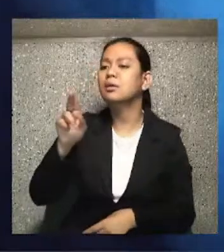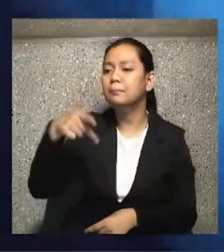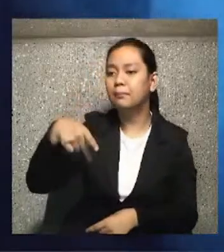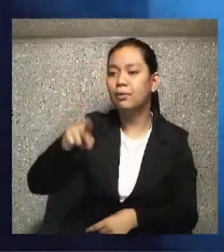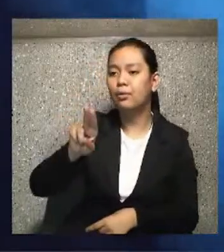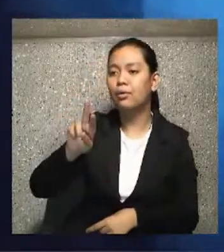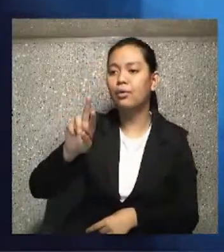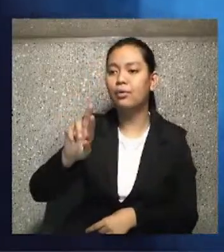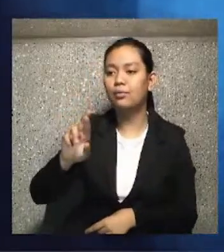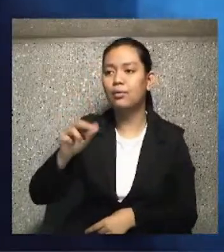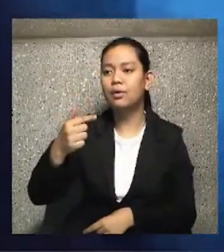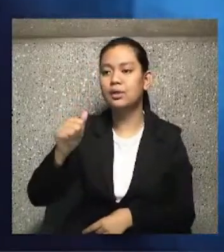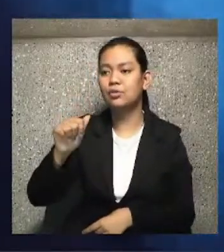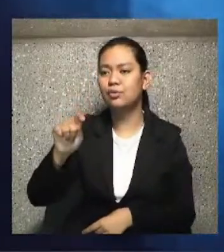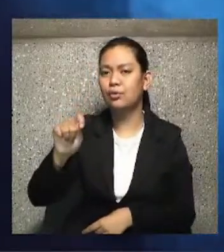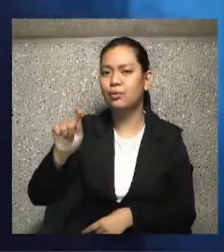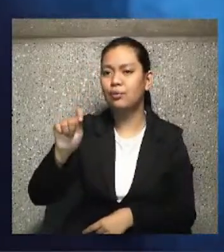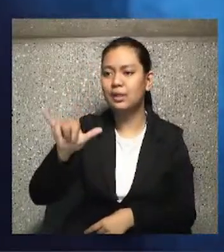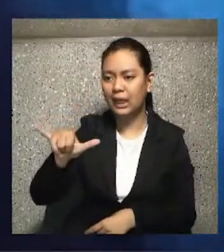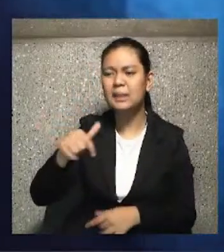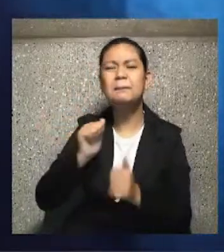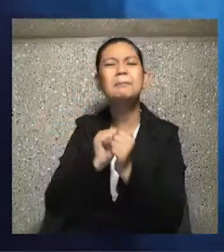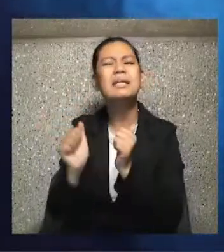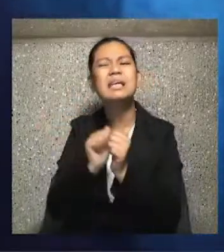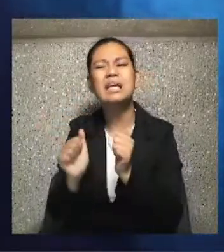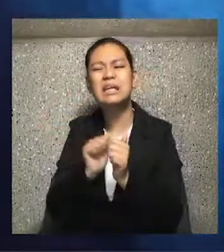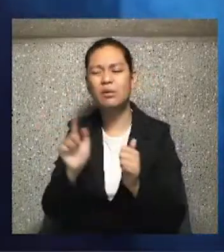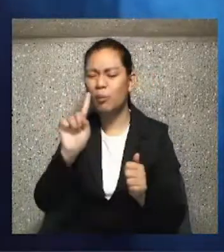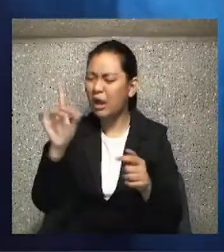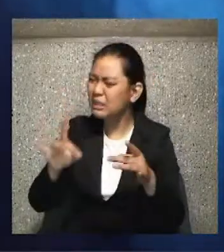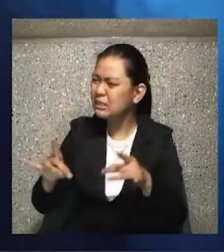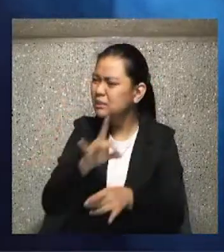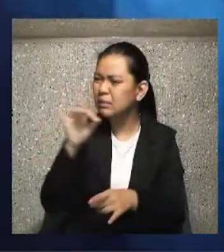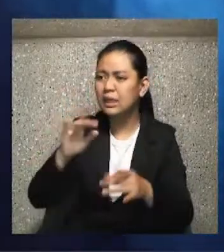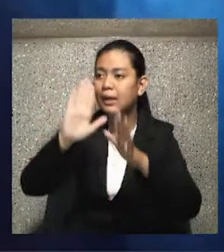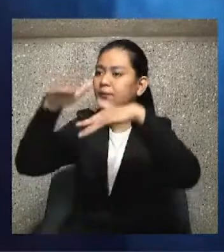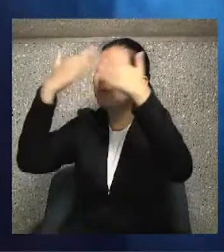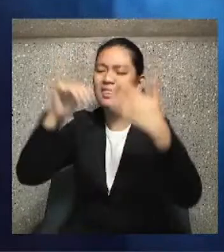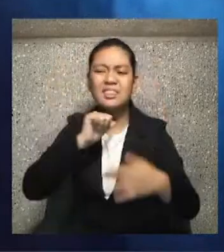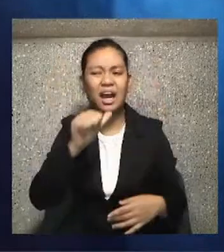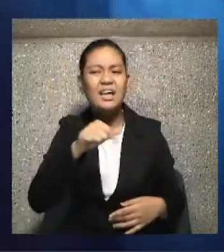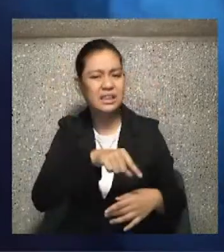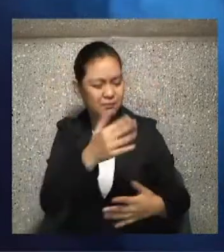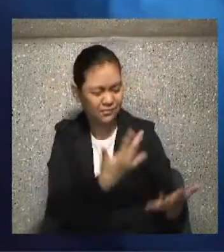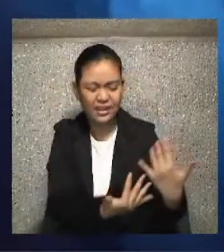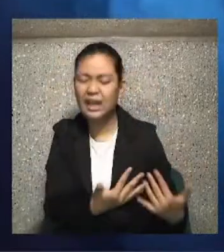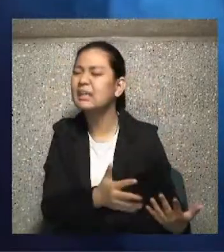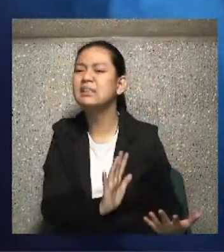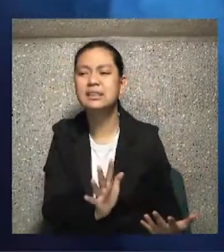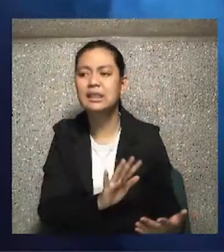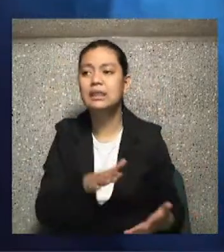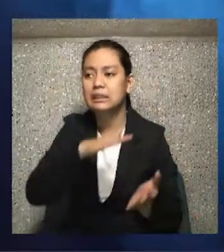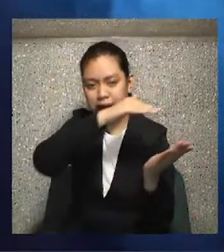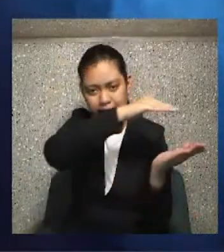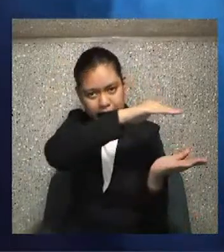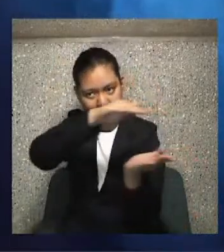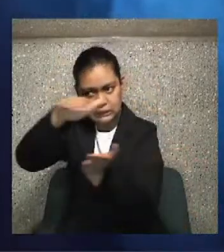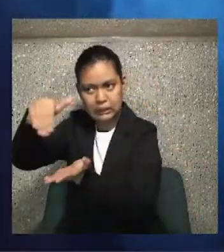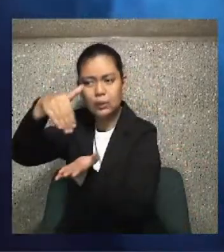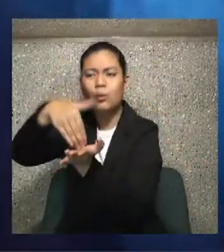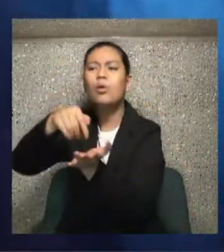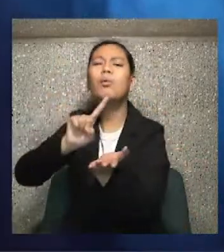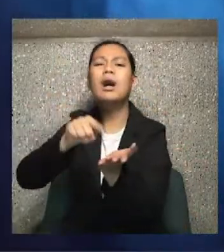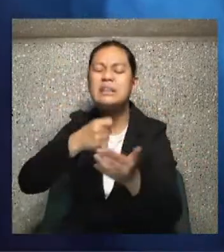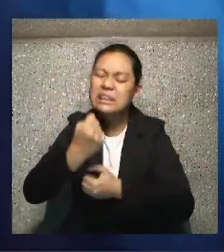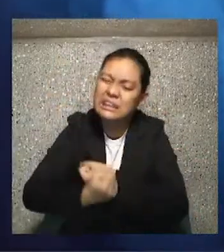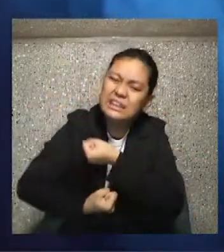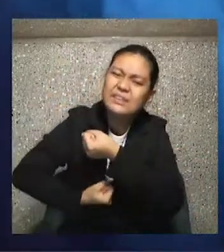bees and say, Lord, for those who just arrived, those who are suffering deeply because they have so much growing to do spiritually.